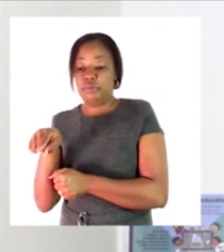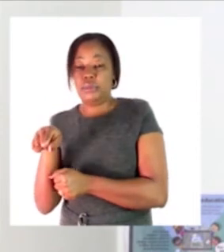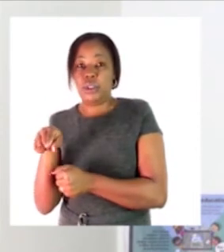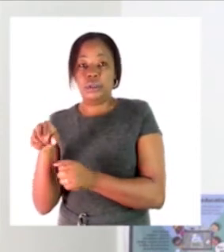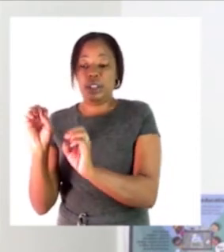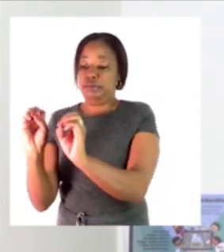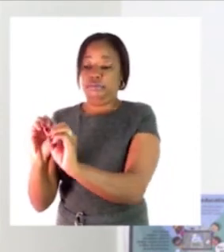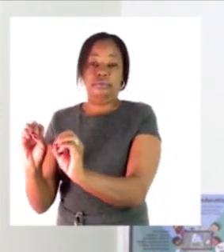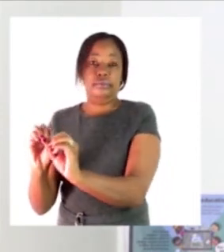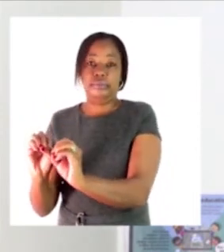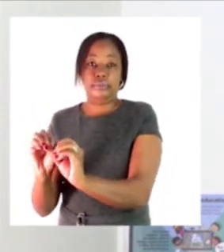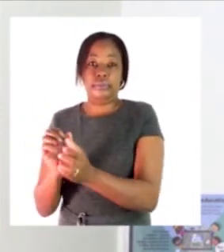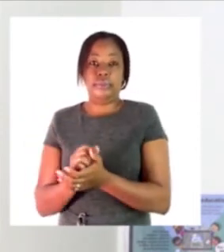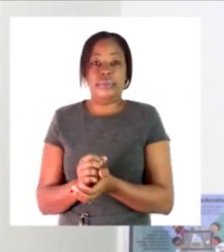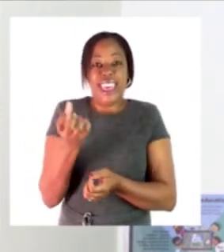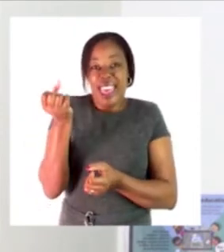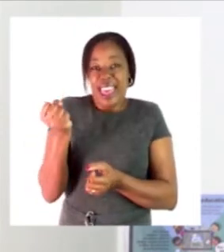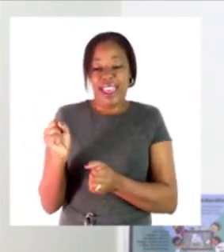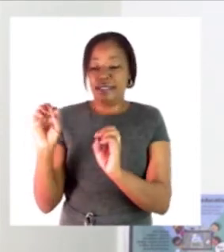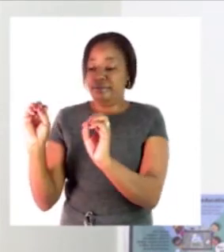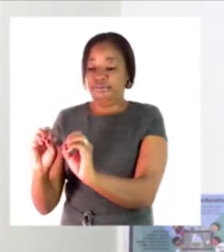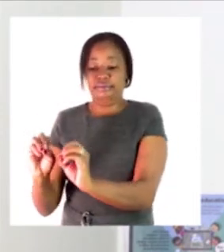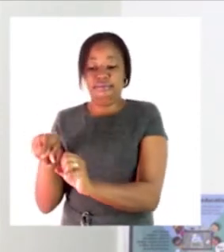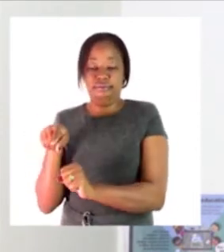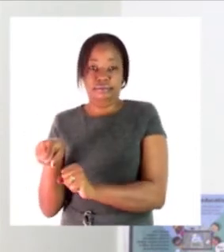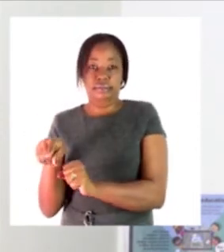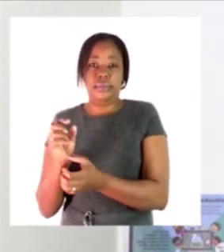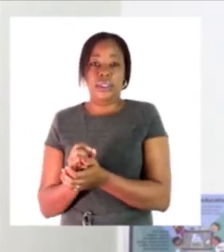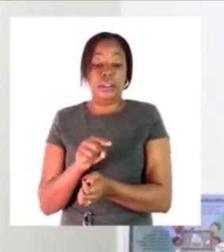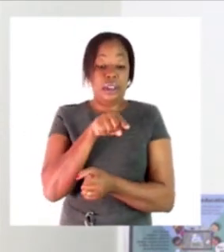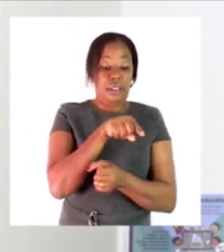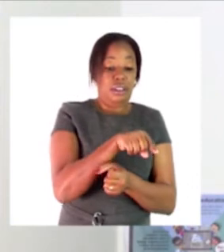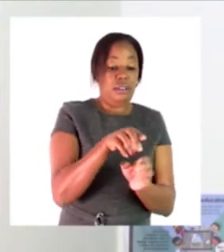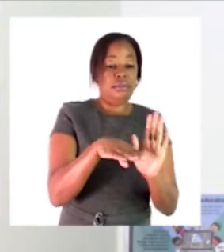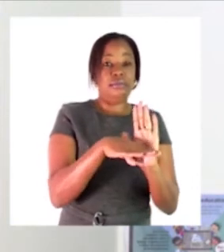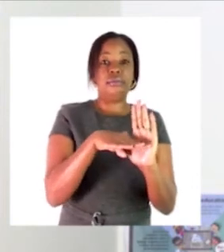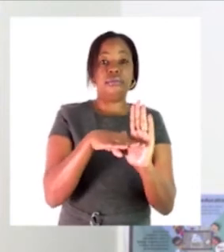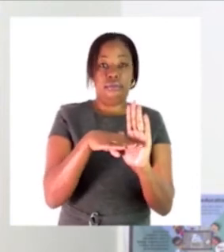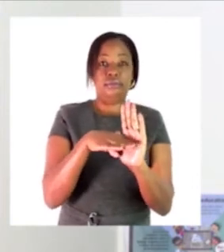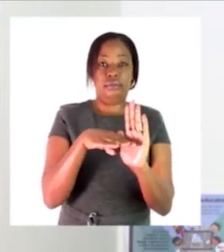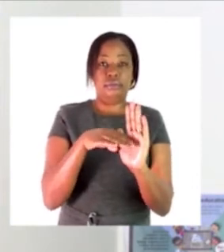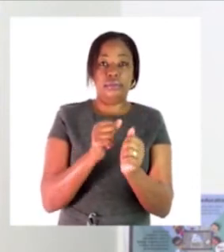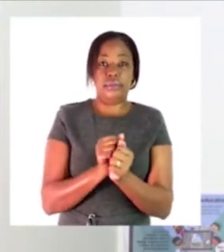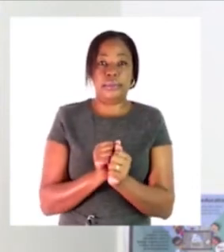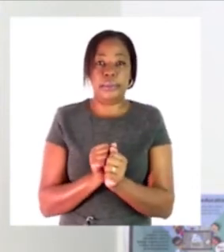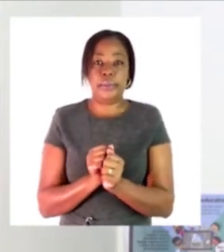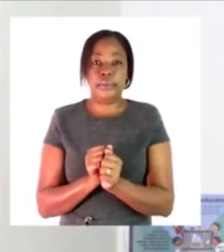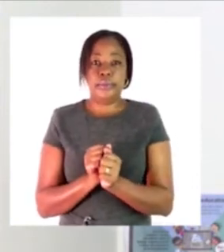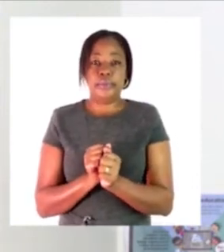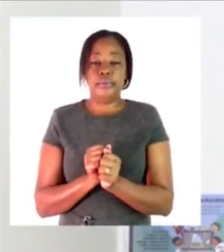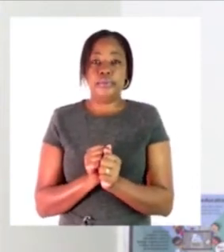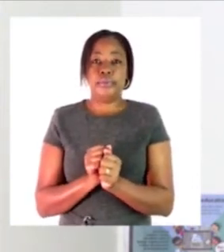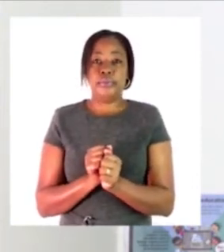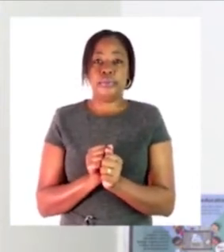it's not holding anything there's nothing in it but that glass is half and if i fill it up to the